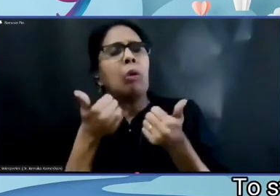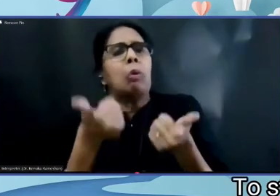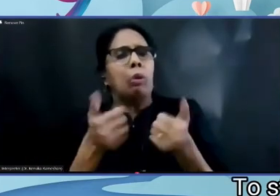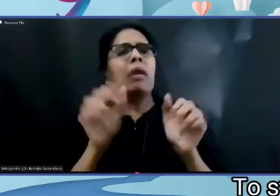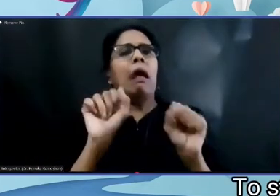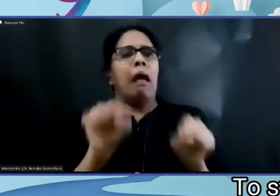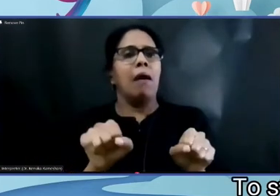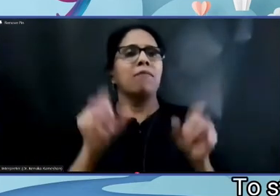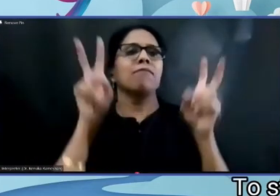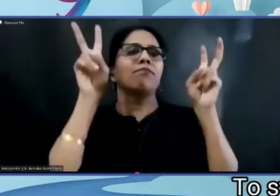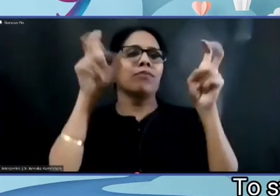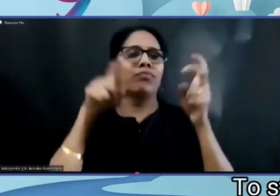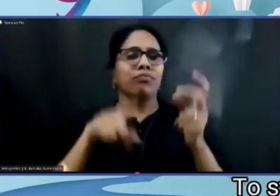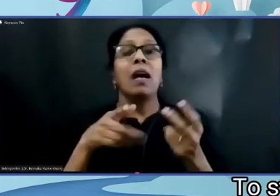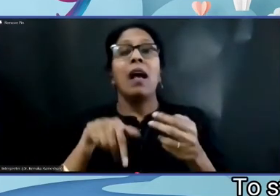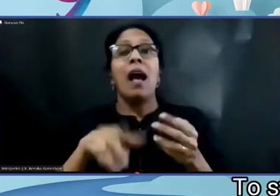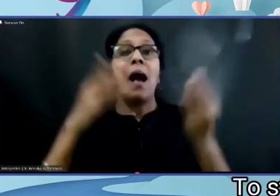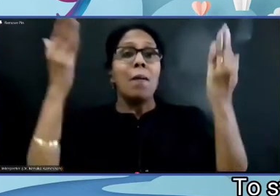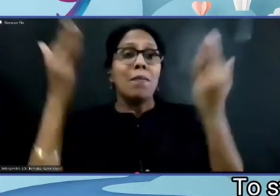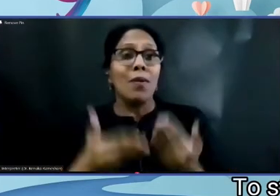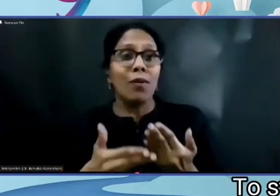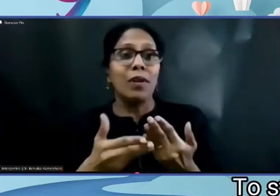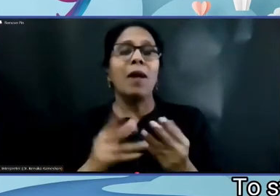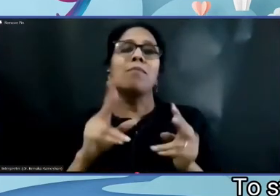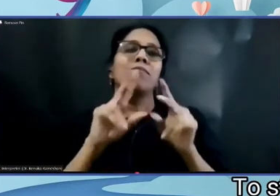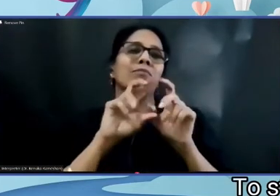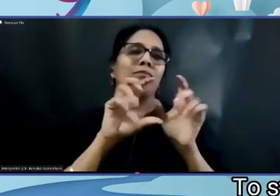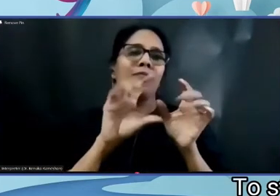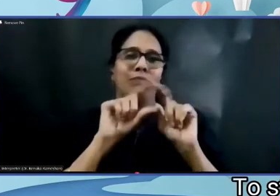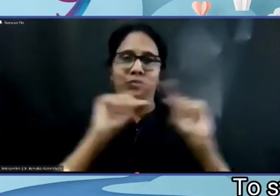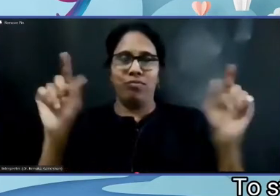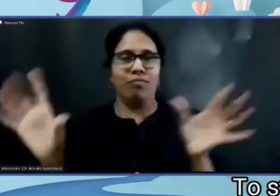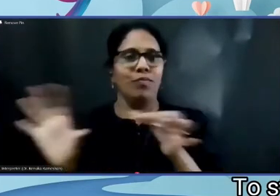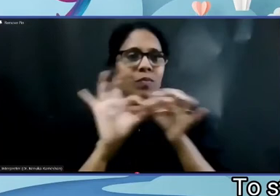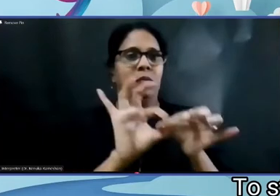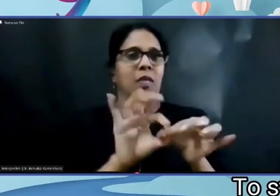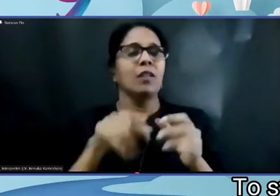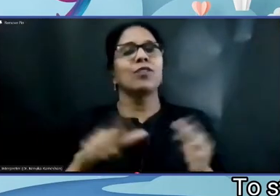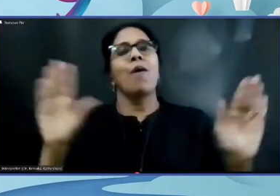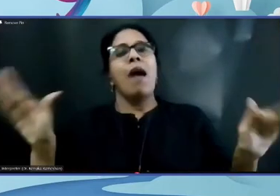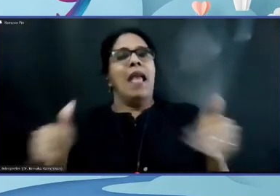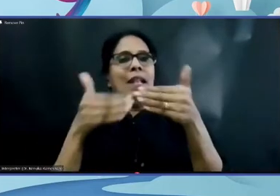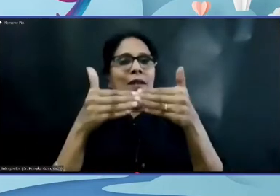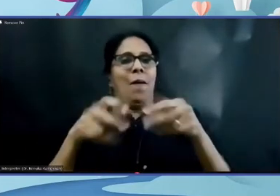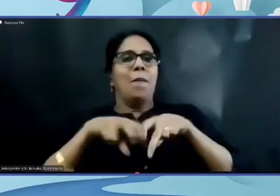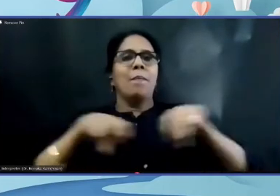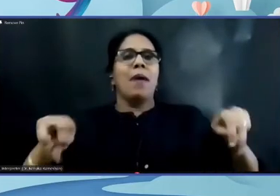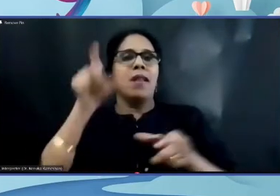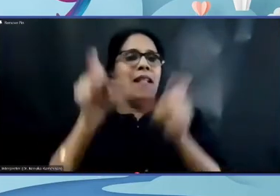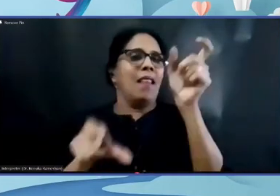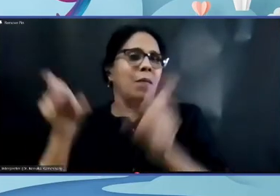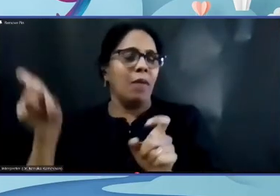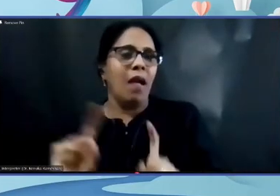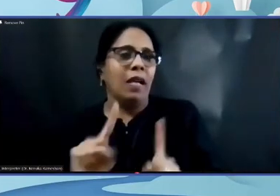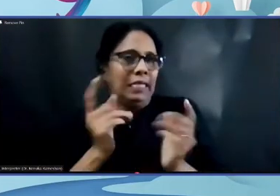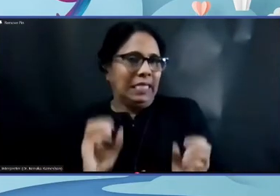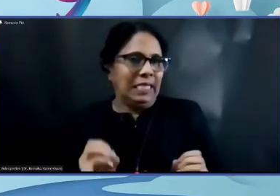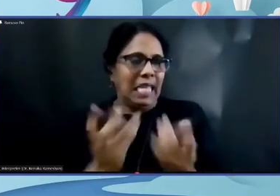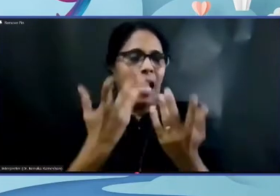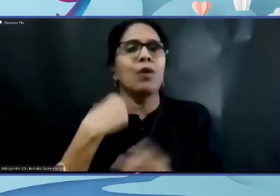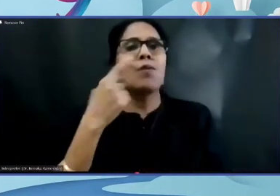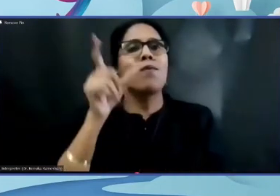To start my panel I would like to start with the introductions of my panelists. So I will start with my first